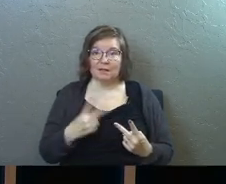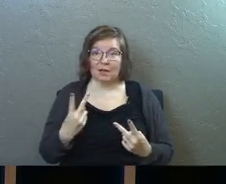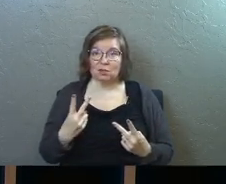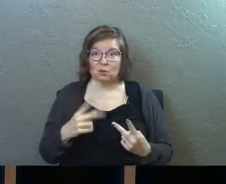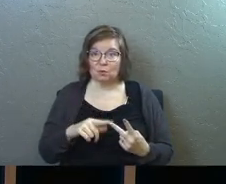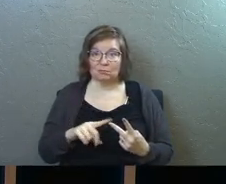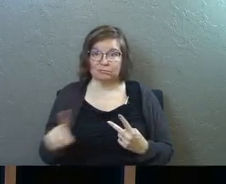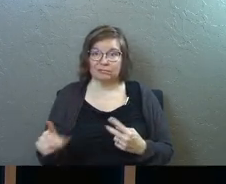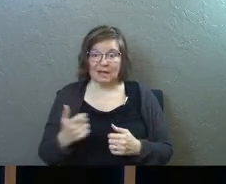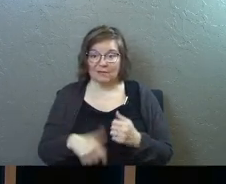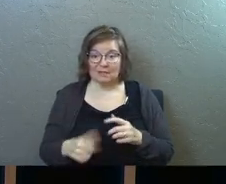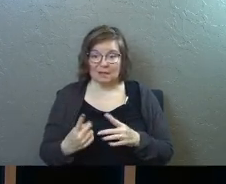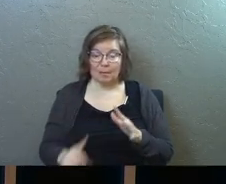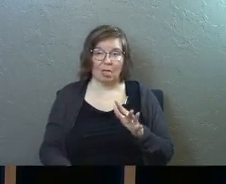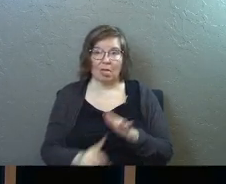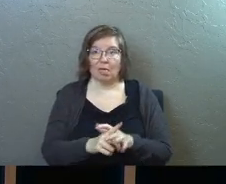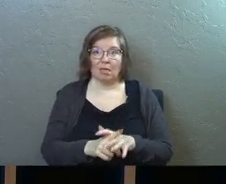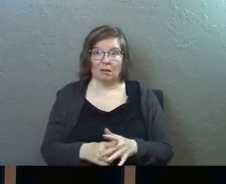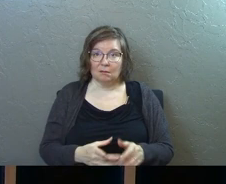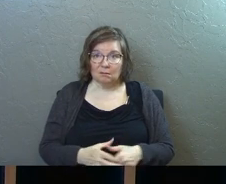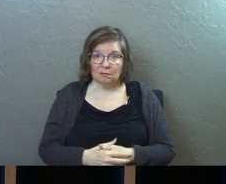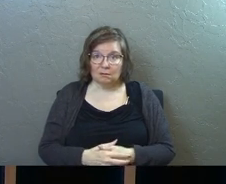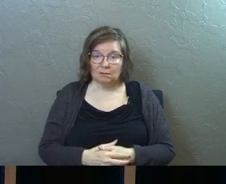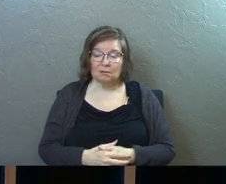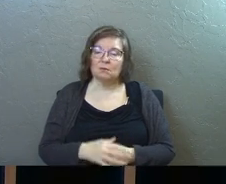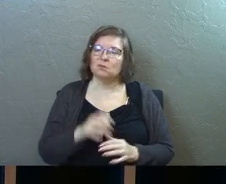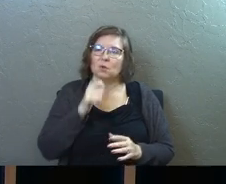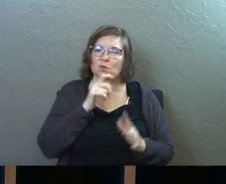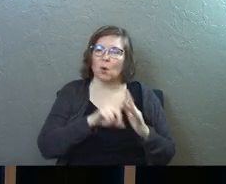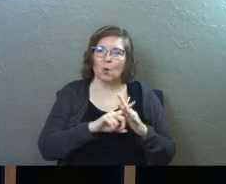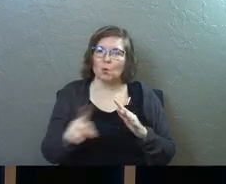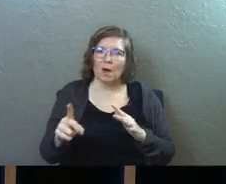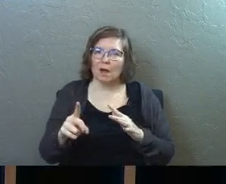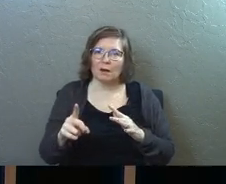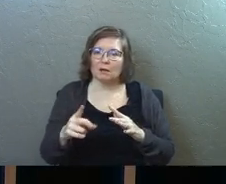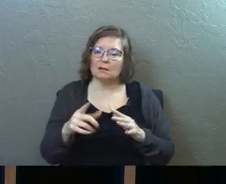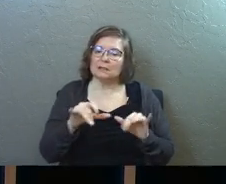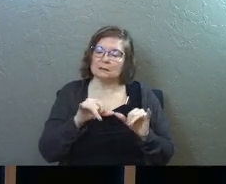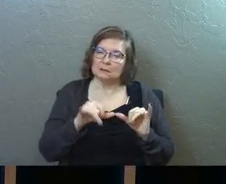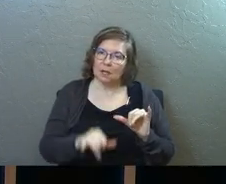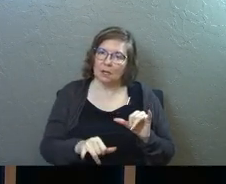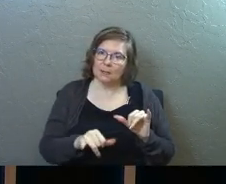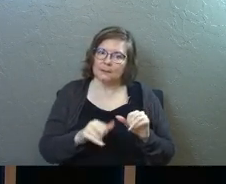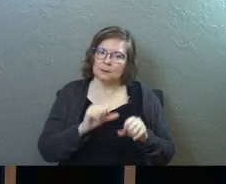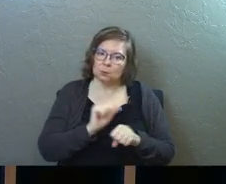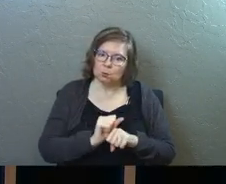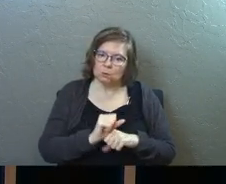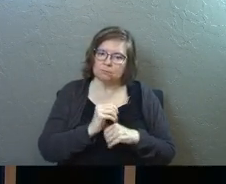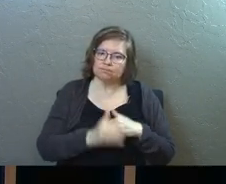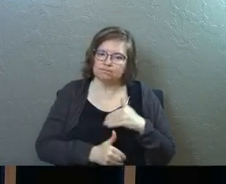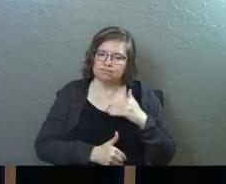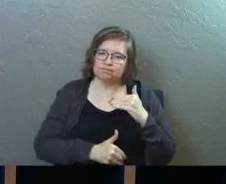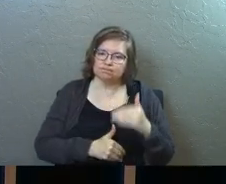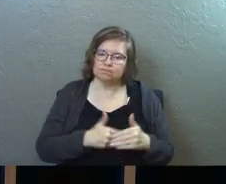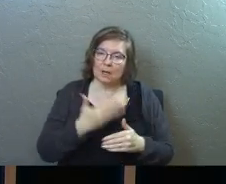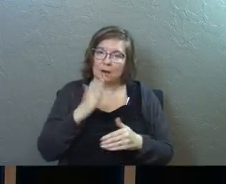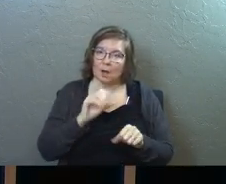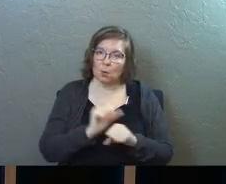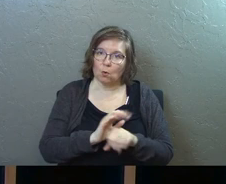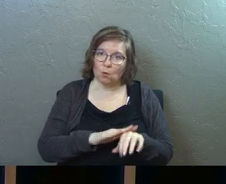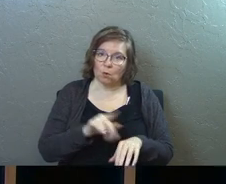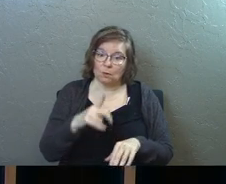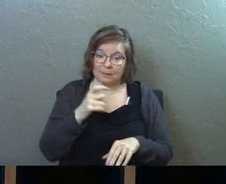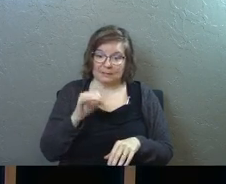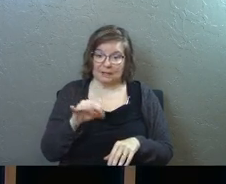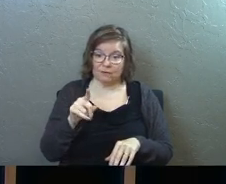for the hills every time something gets bad so don't run for the hills stick it out so that God can work on you